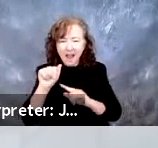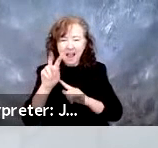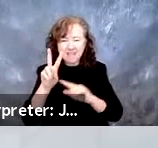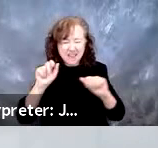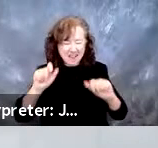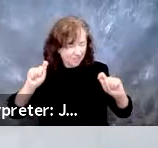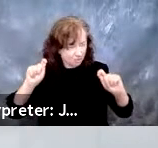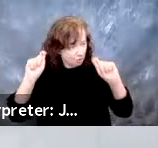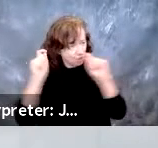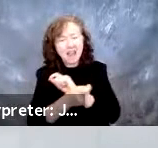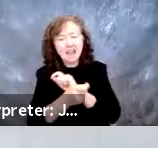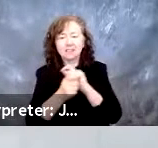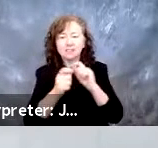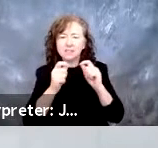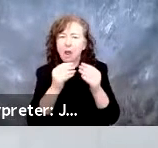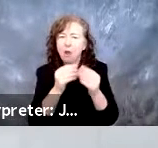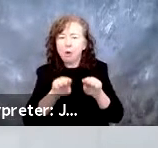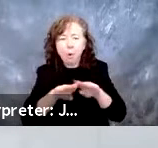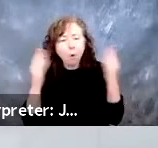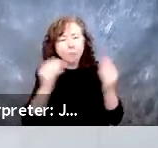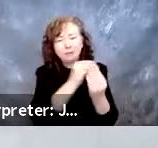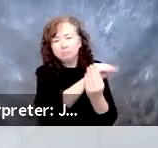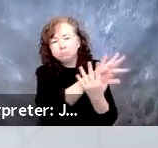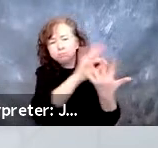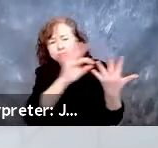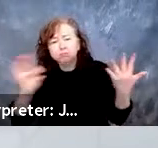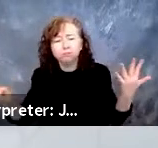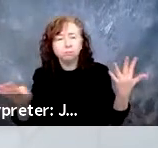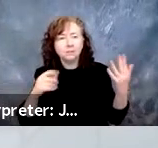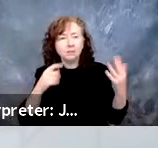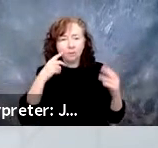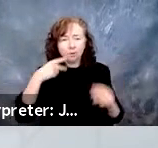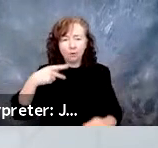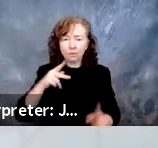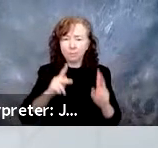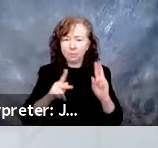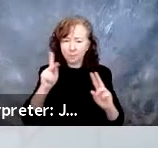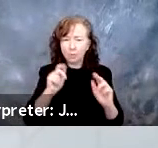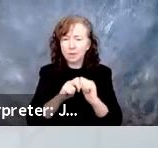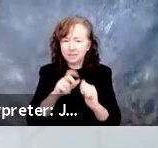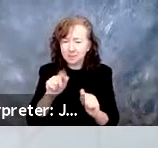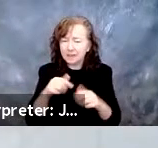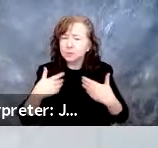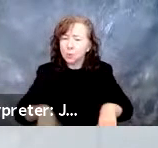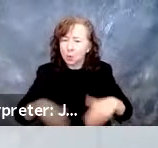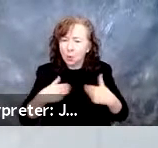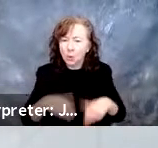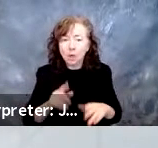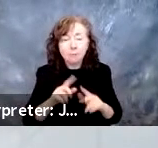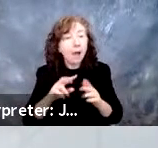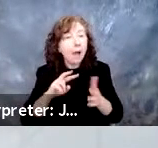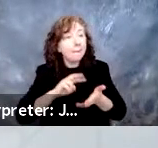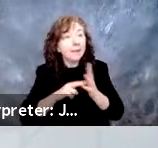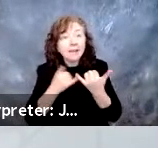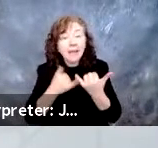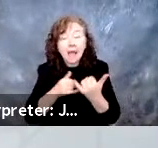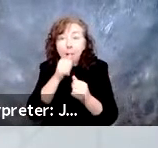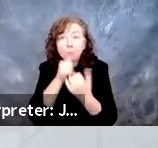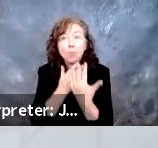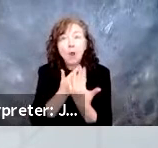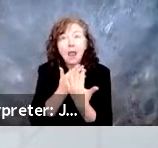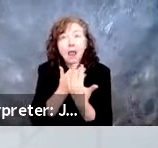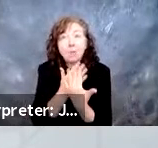and solutions for the disabled, that it's not something that we need to wait for the ideal and the ultimate